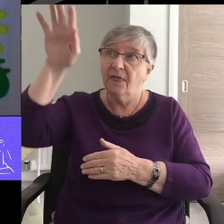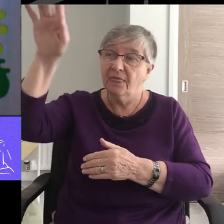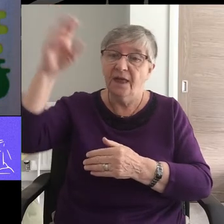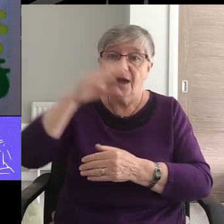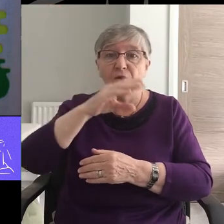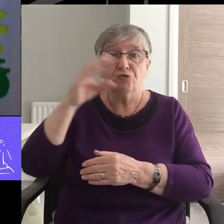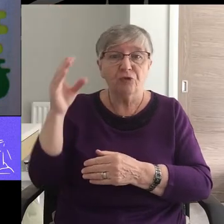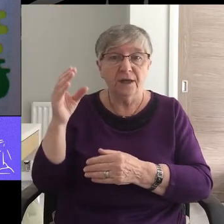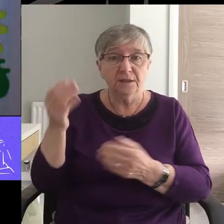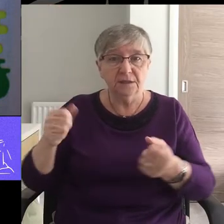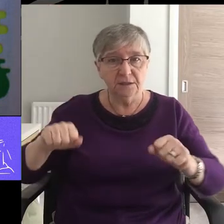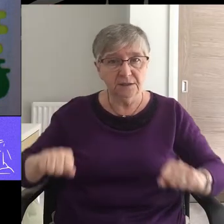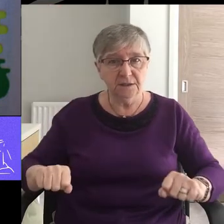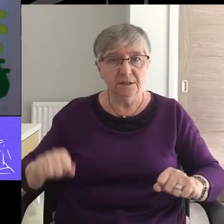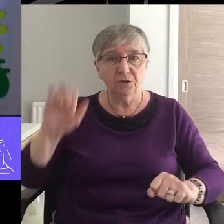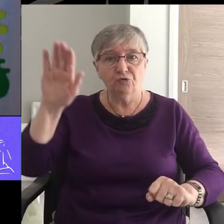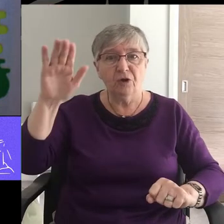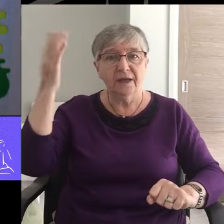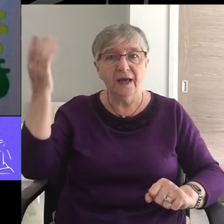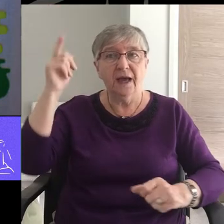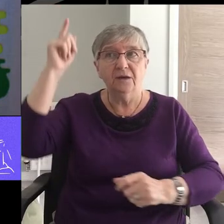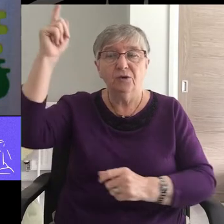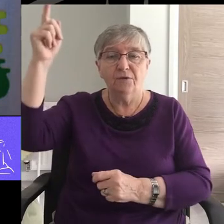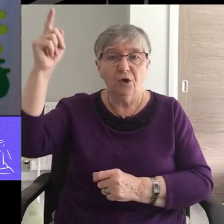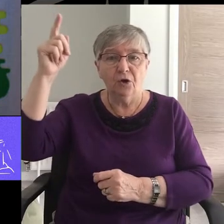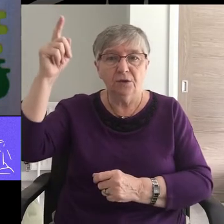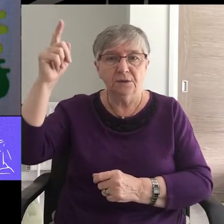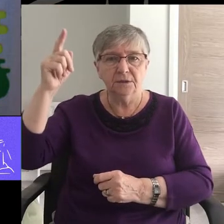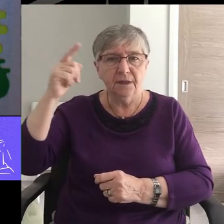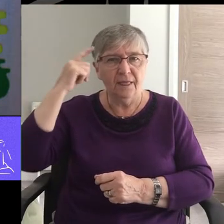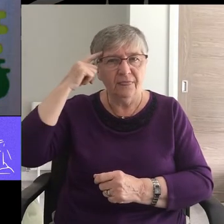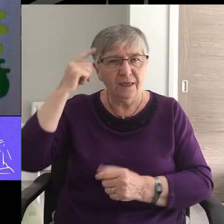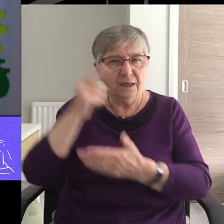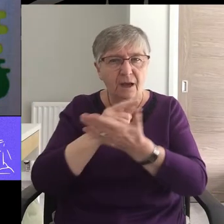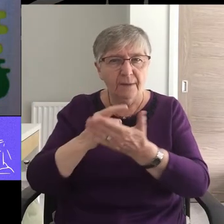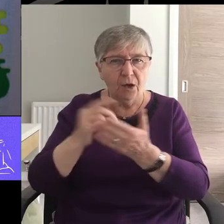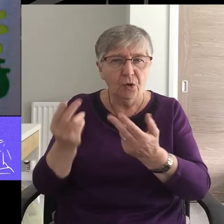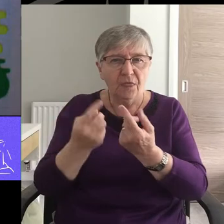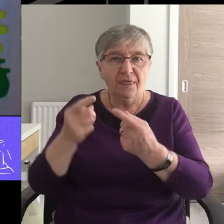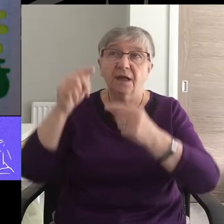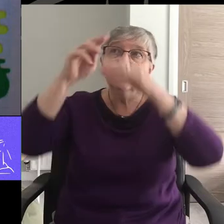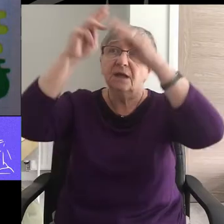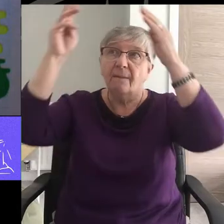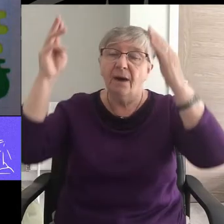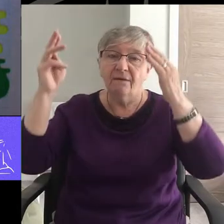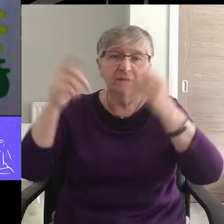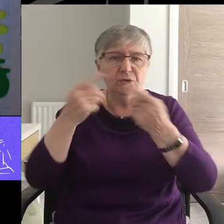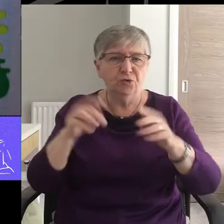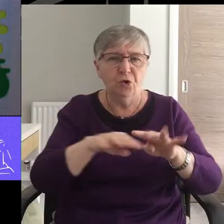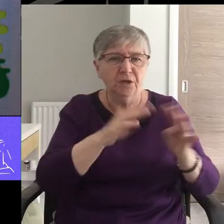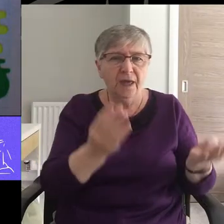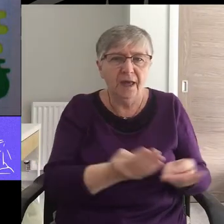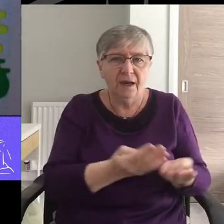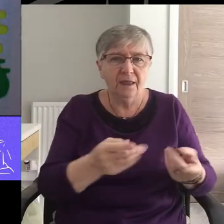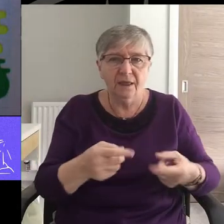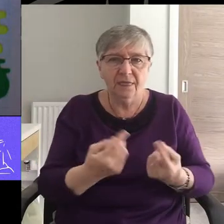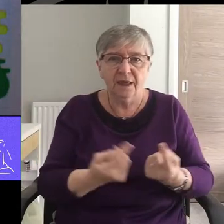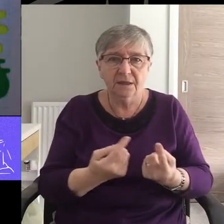at the right hand of God. Set your minds on things above, not on earthly things.